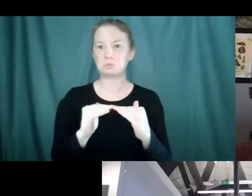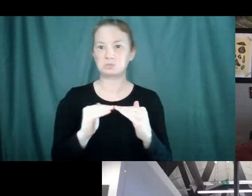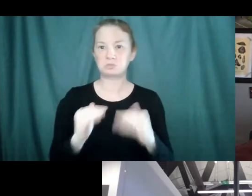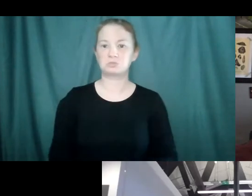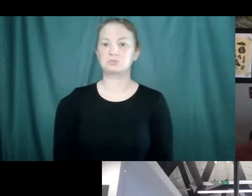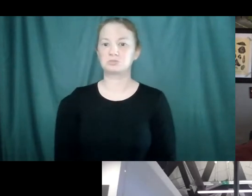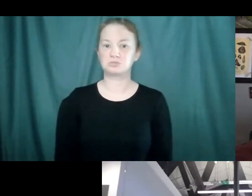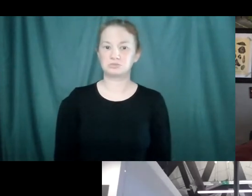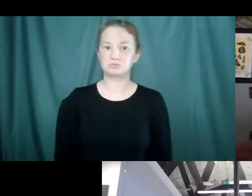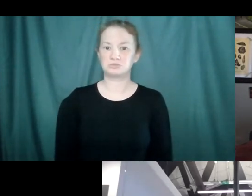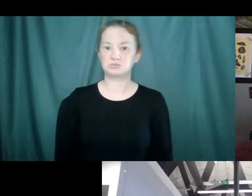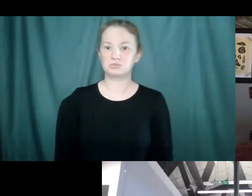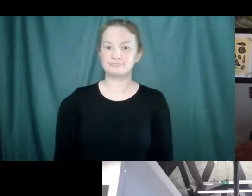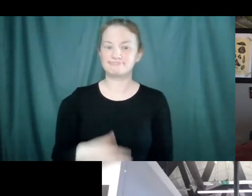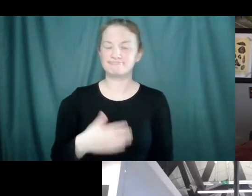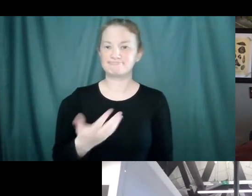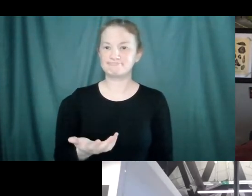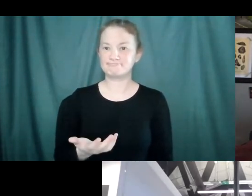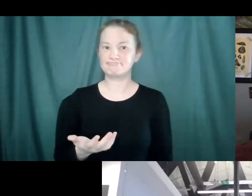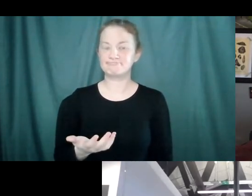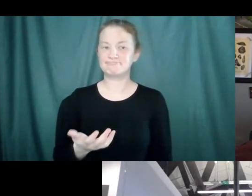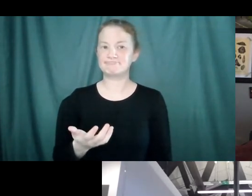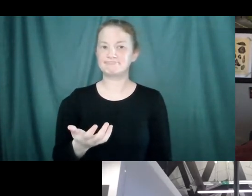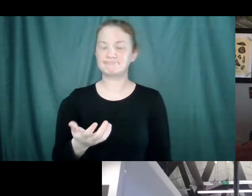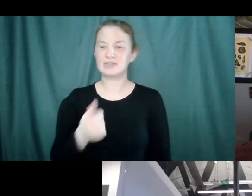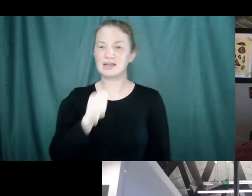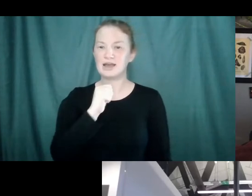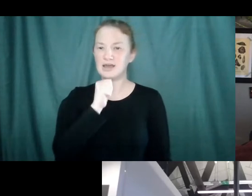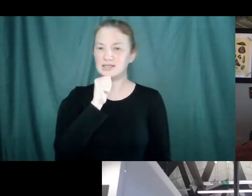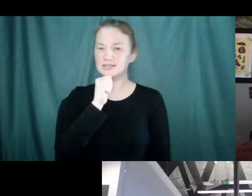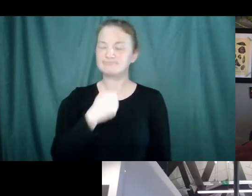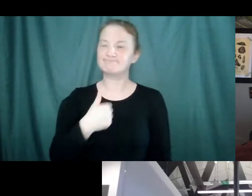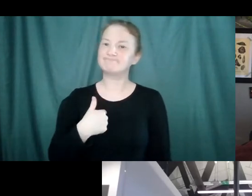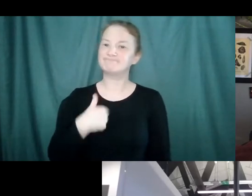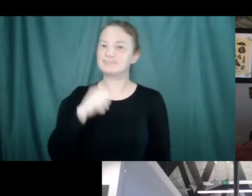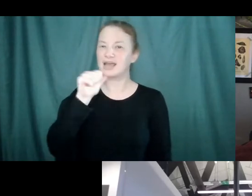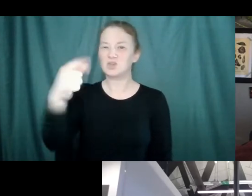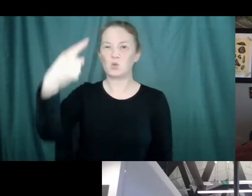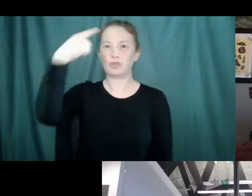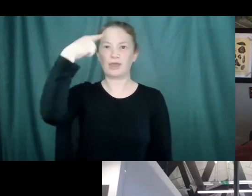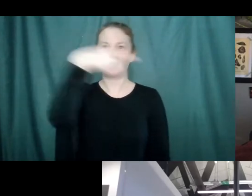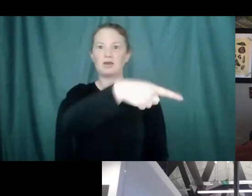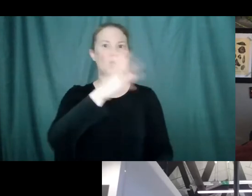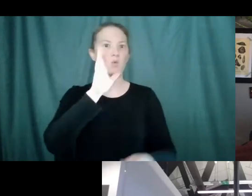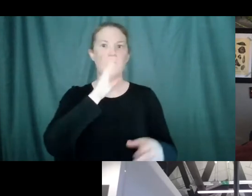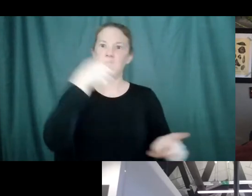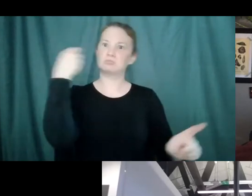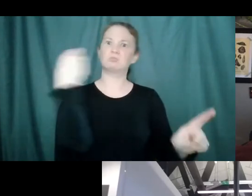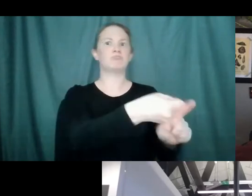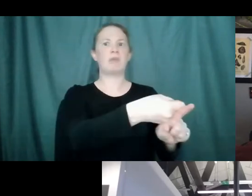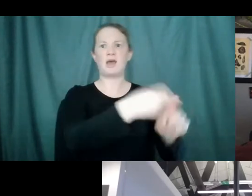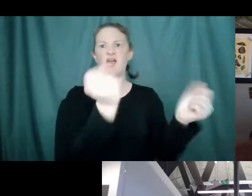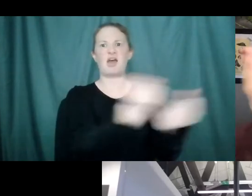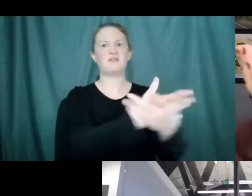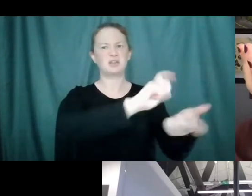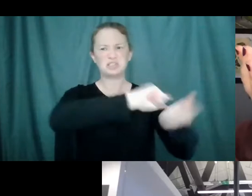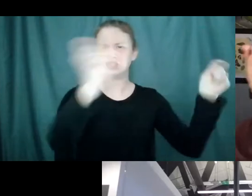I don't think that they're really going to change the nature of vaccine technology. Yeah.